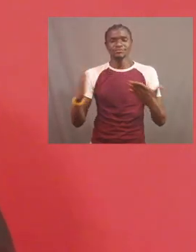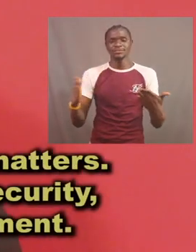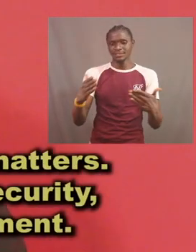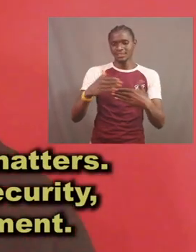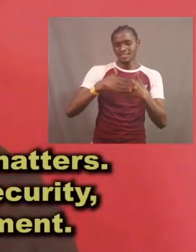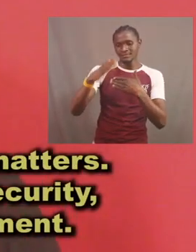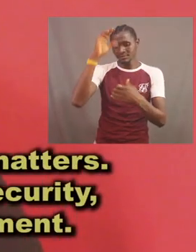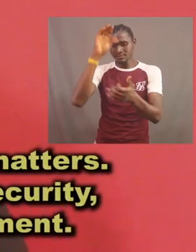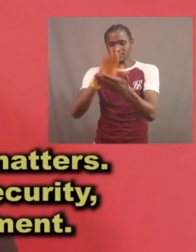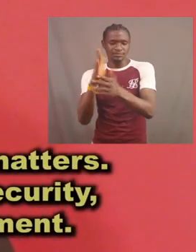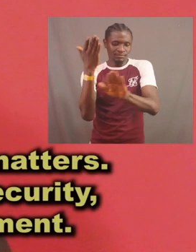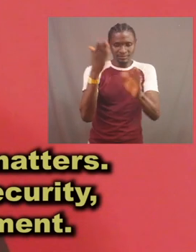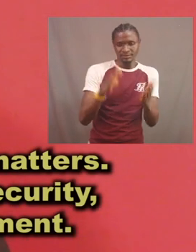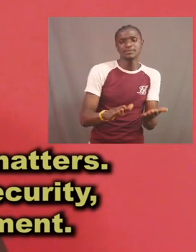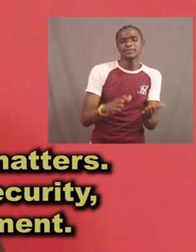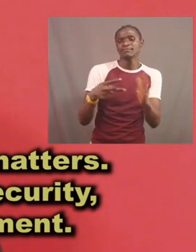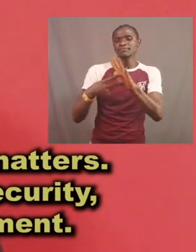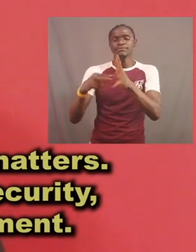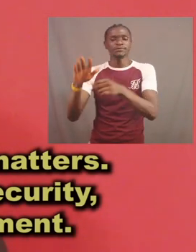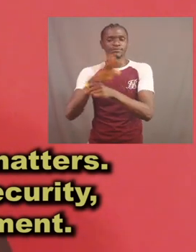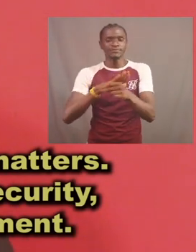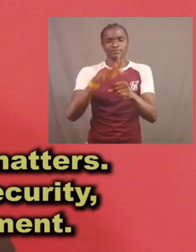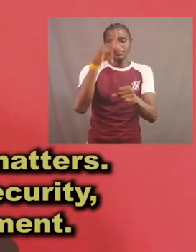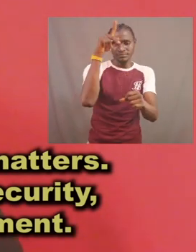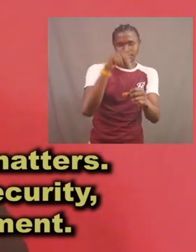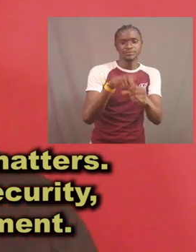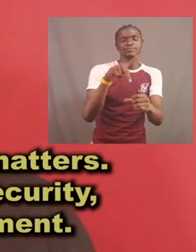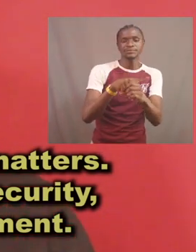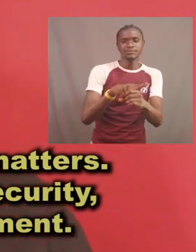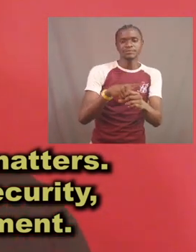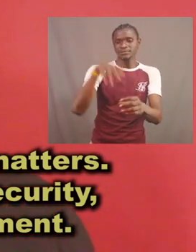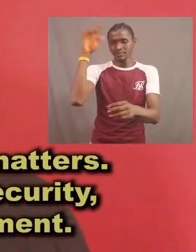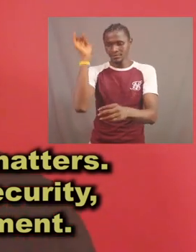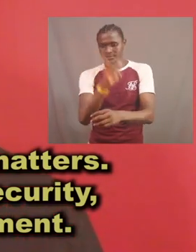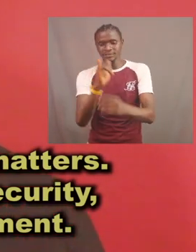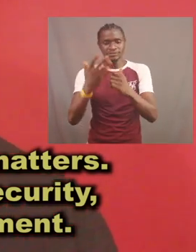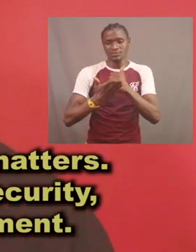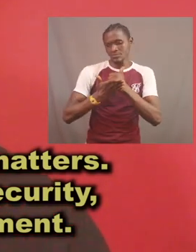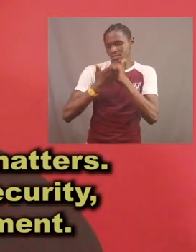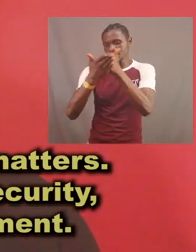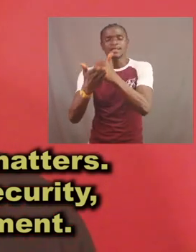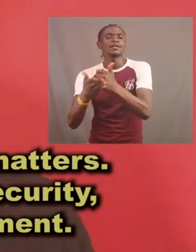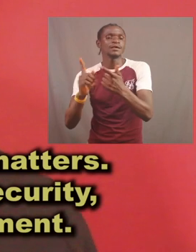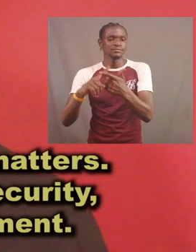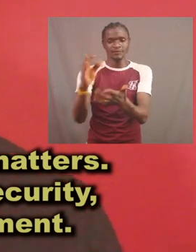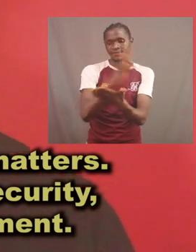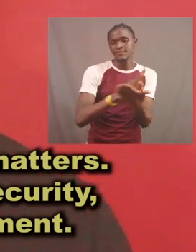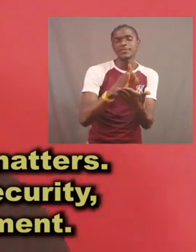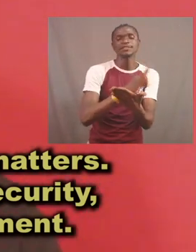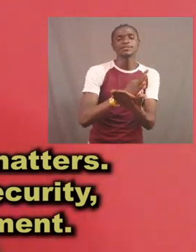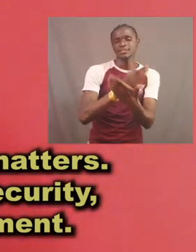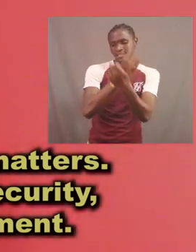and meaningful participation in estate matters. This will contribute to their financial security,